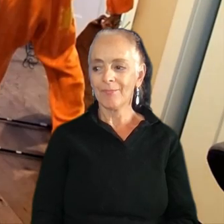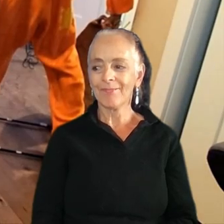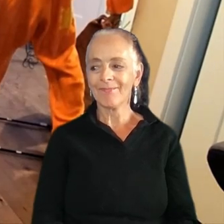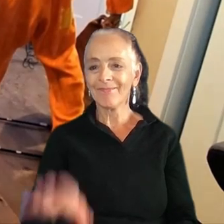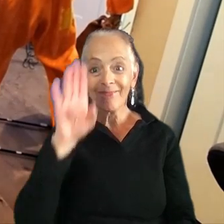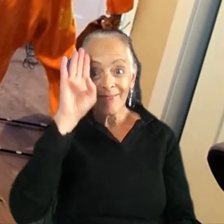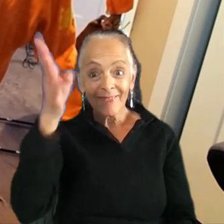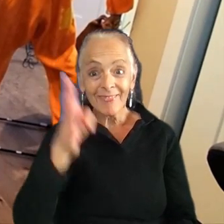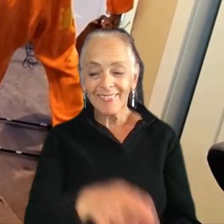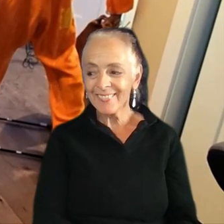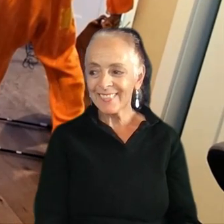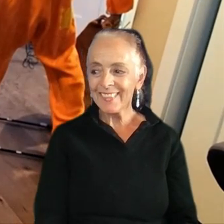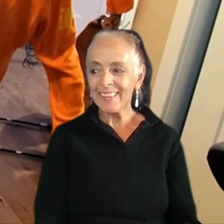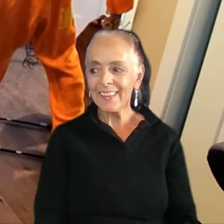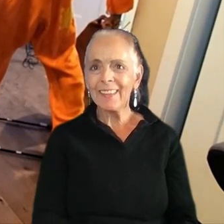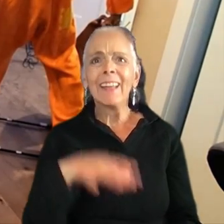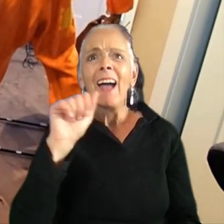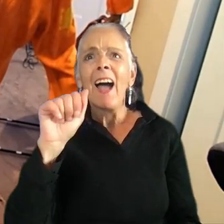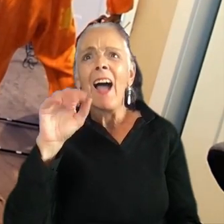Ame! Hey, Ame!